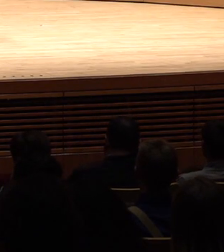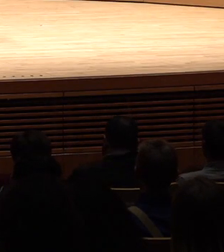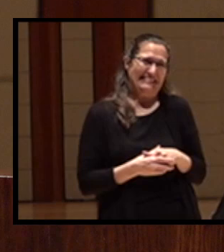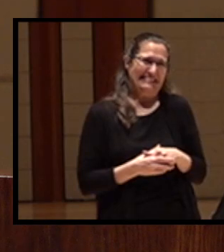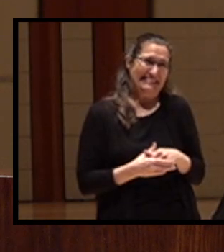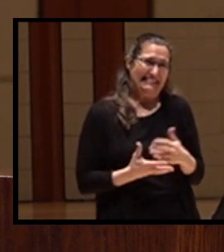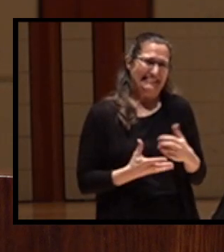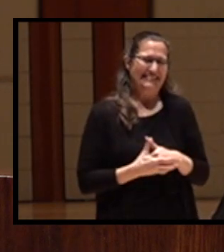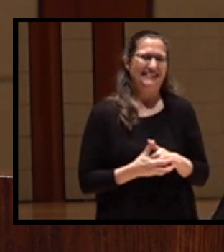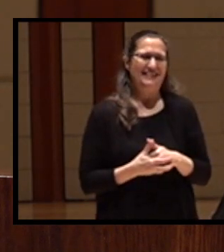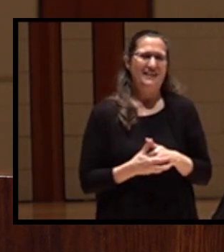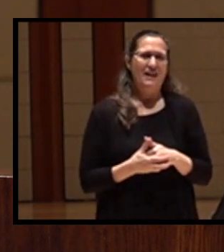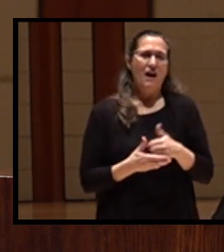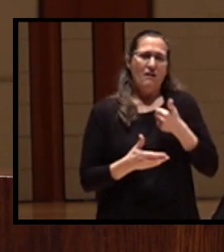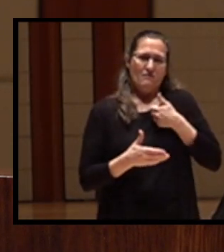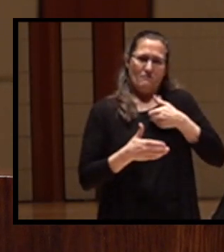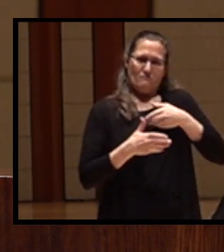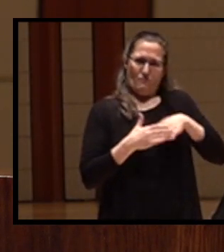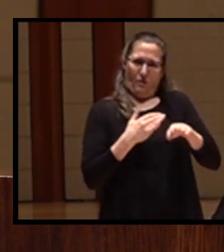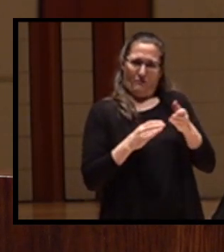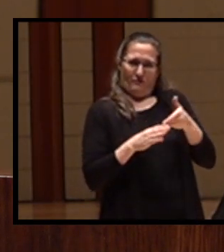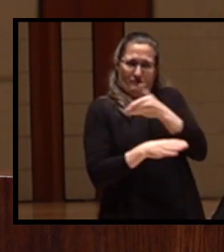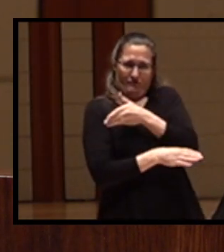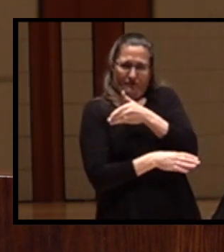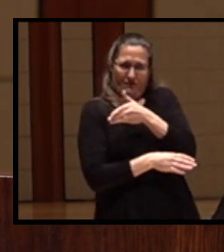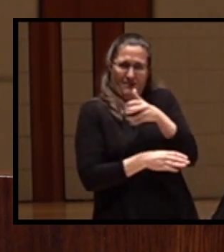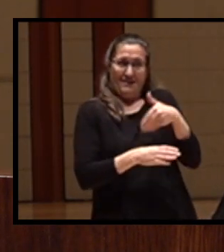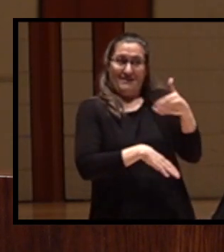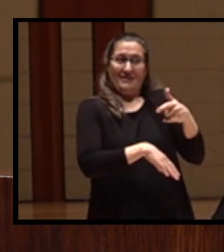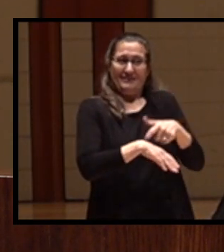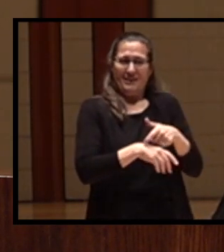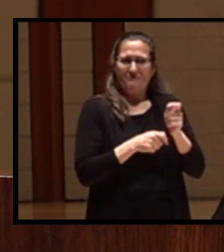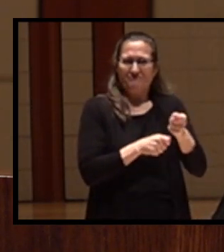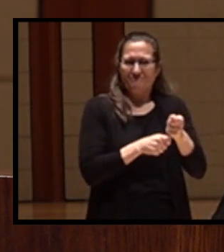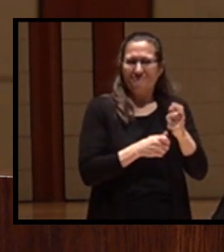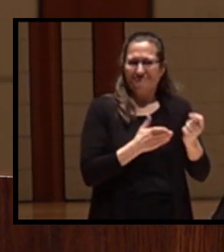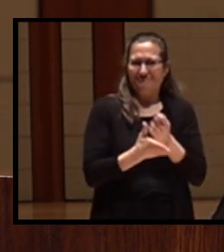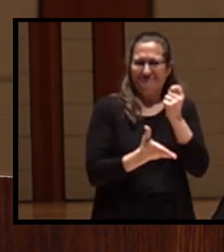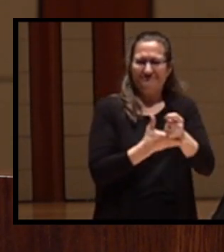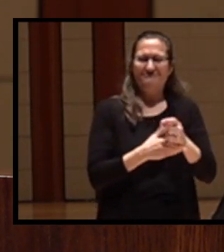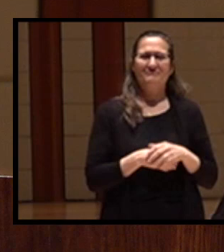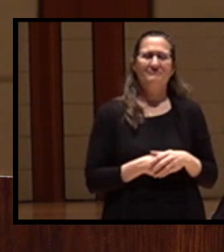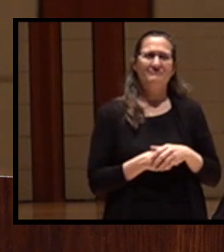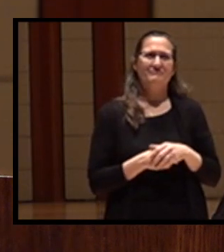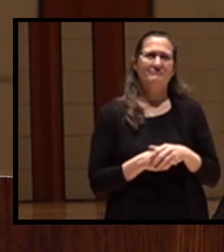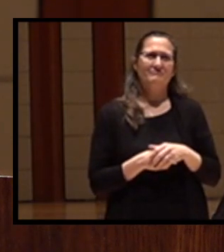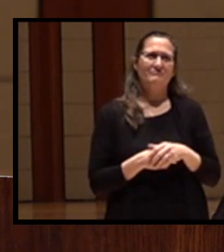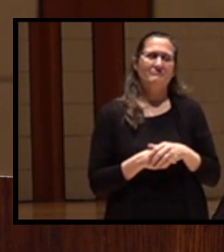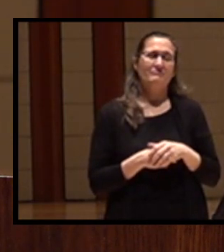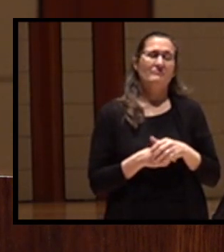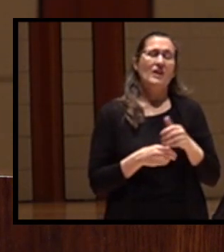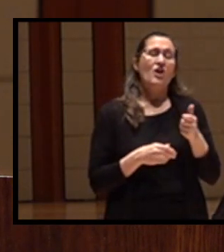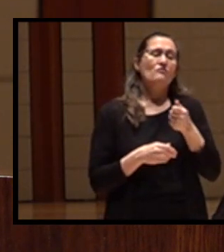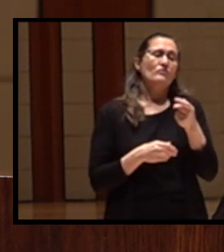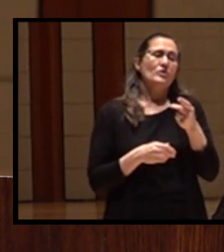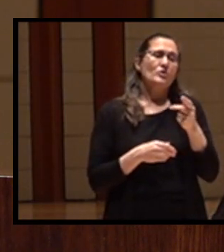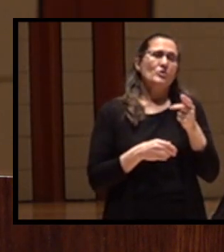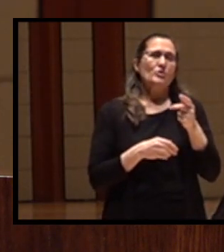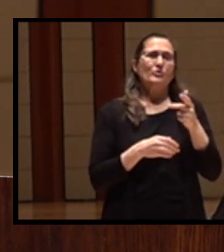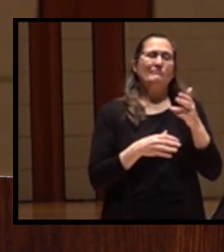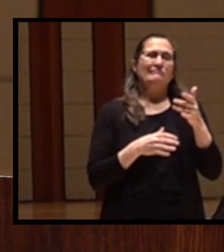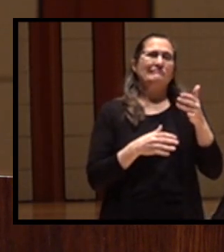I was born before the next fishing season. A couple decades later,